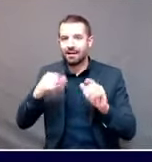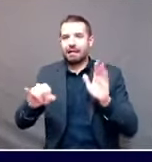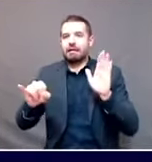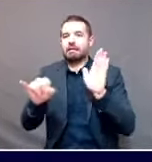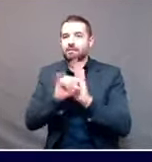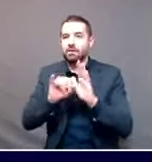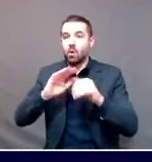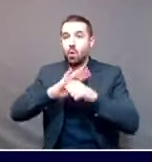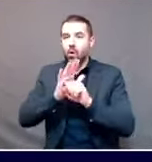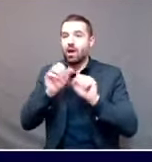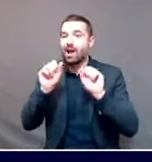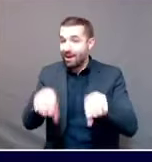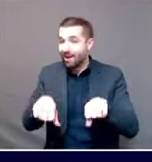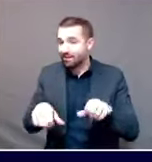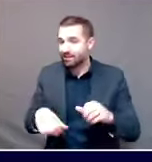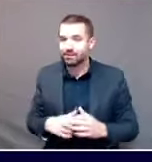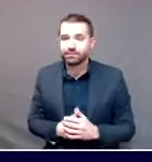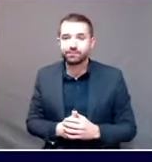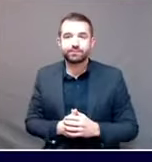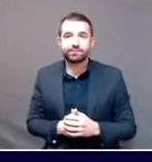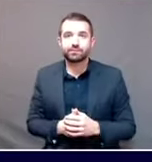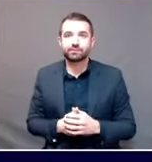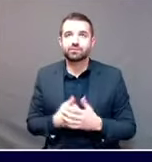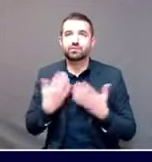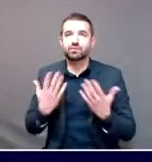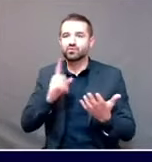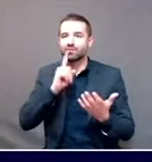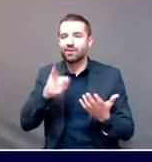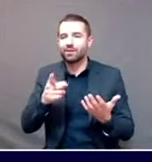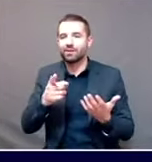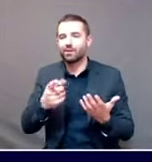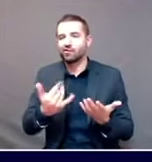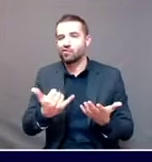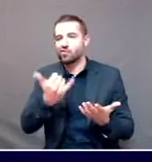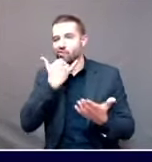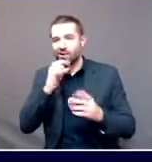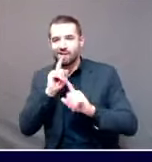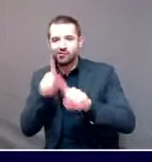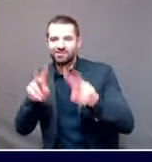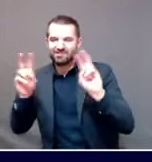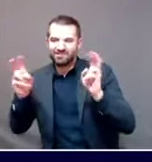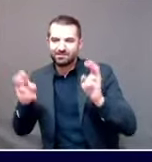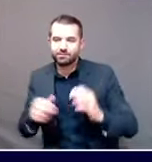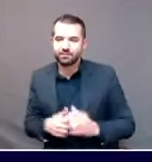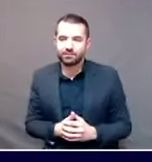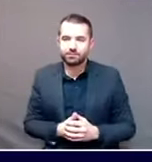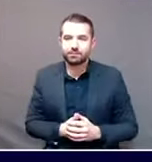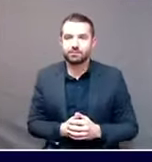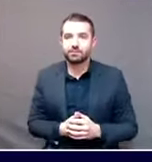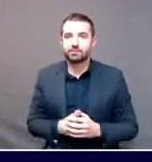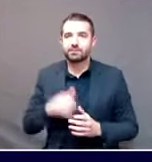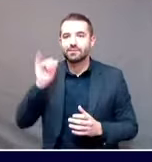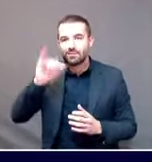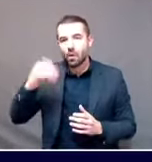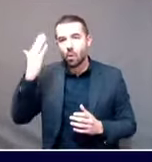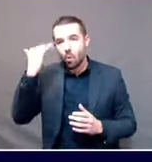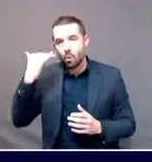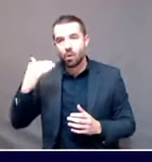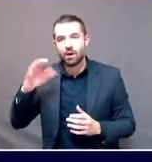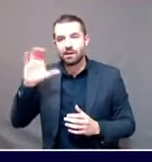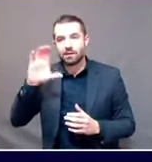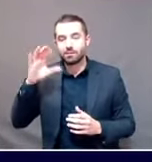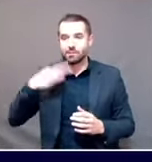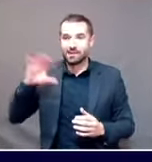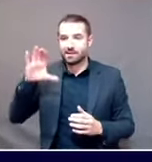answer the question we're asking. And that's the real reason why Maine CDC and the U.S. CDC do